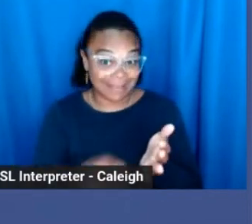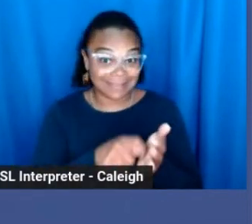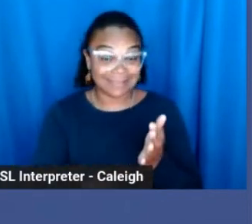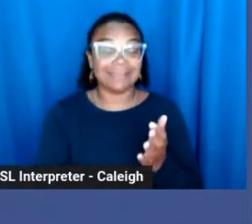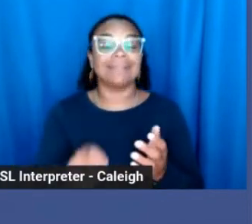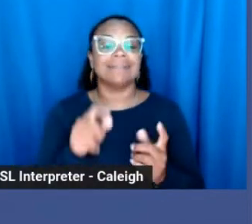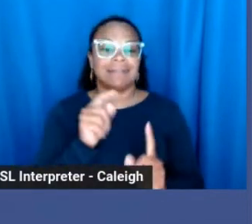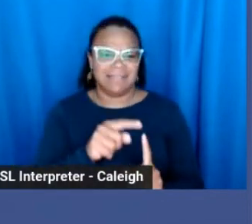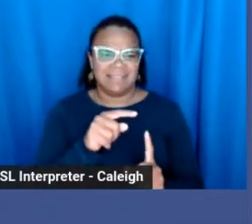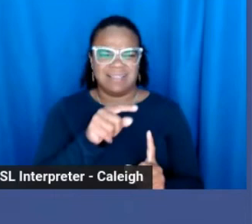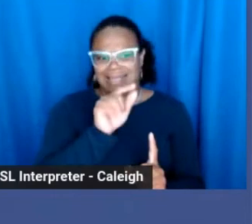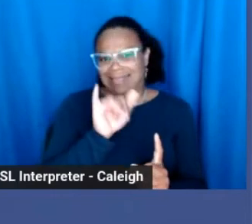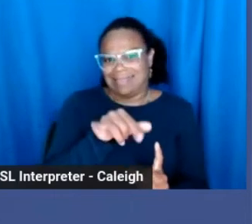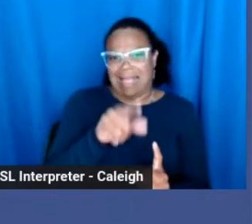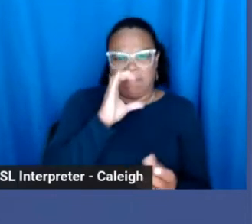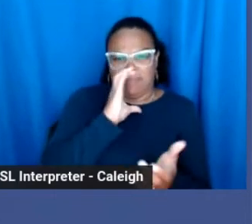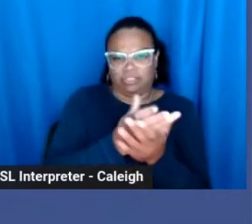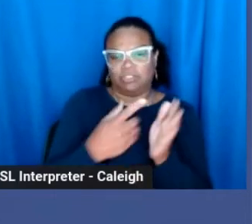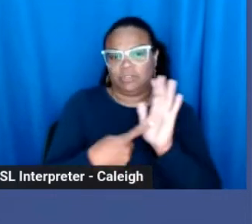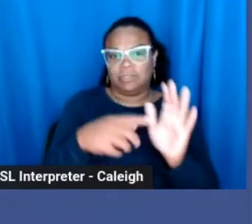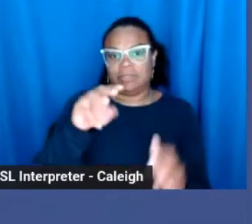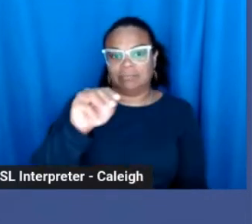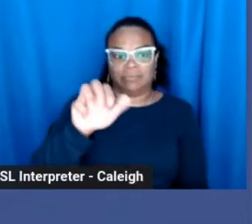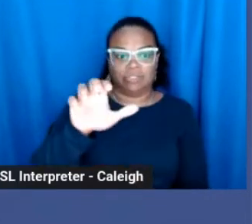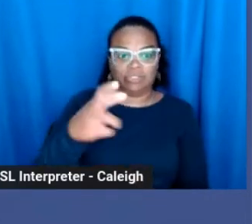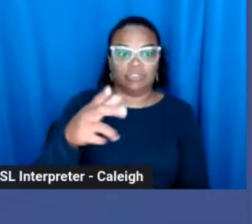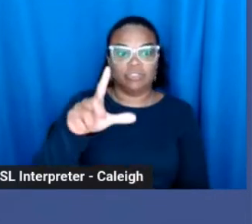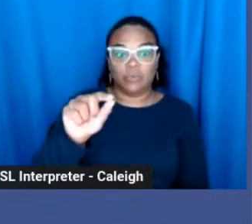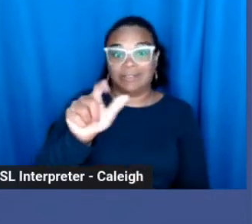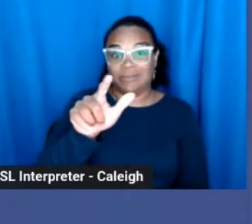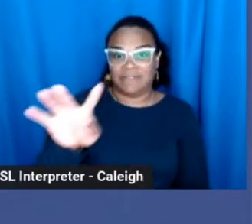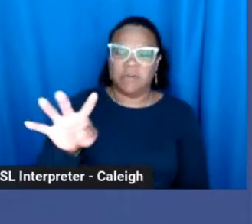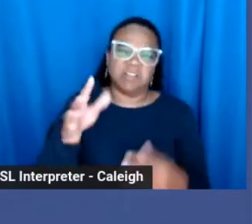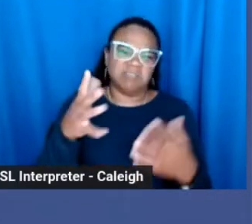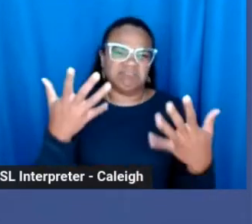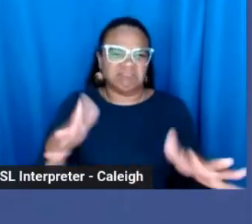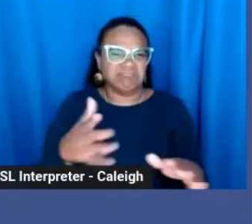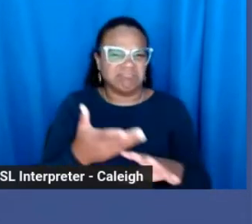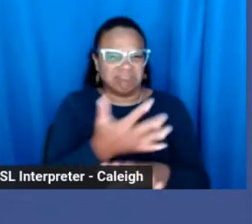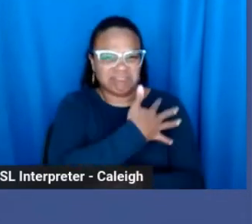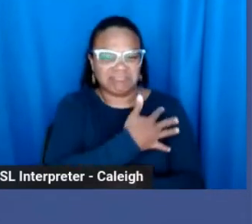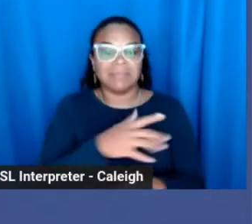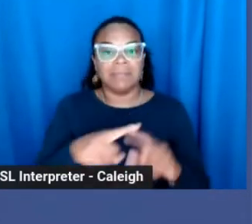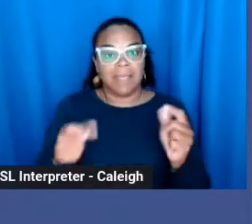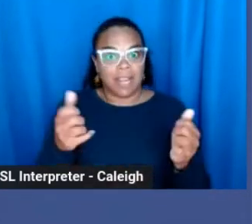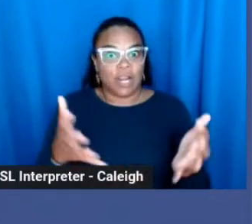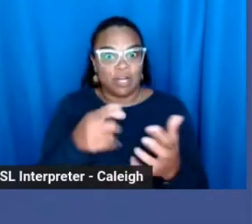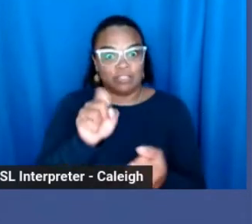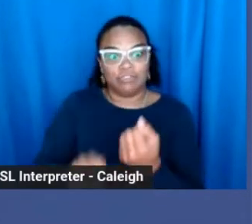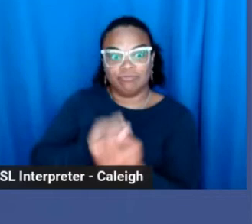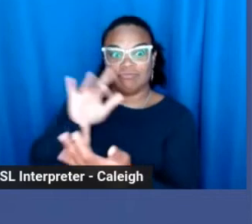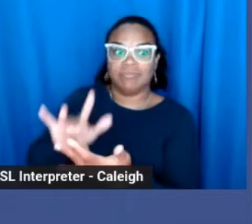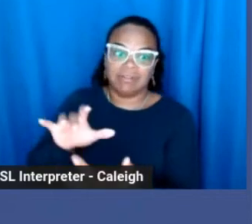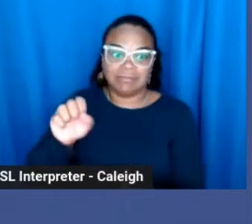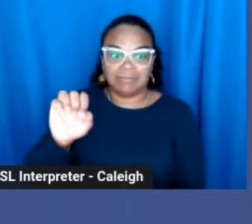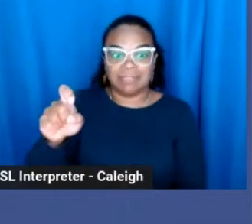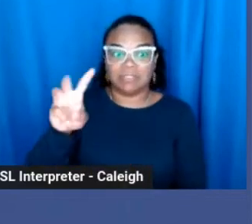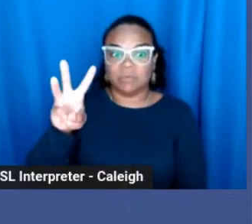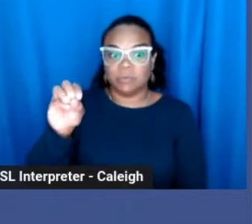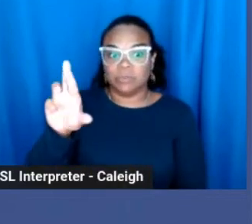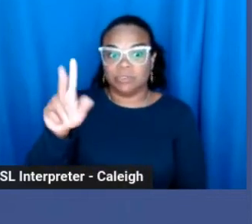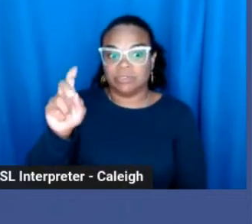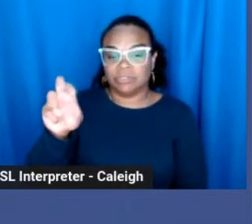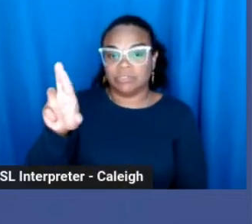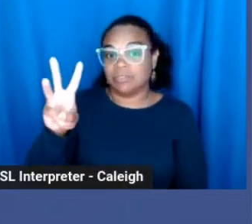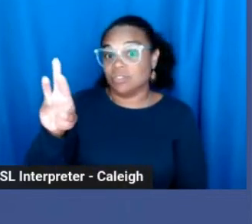was from March 2024, so it's already passed, but I encourage you to reach out to Sex Worker Rights and see when the next writing space